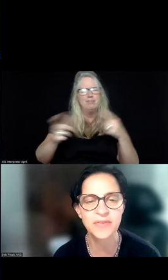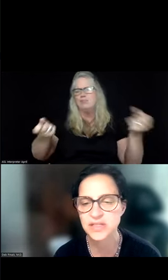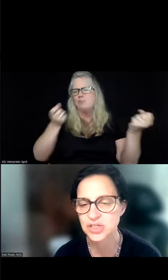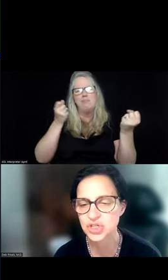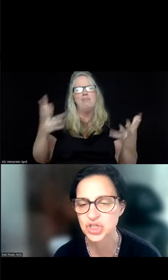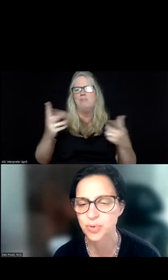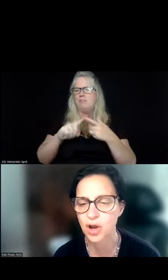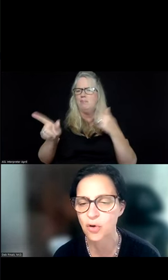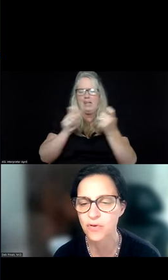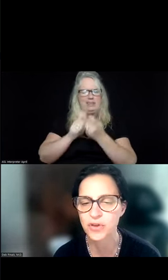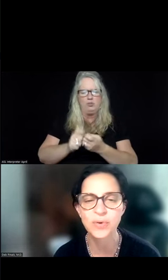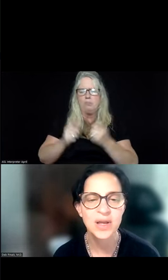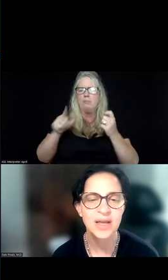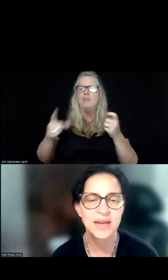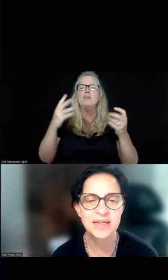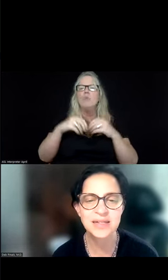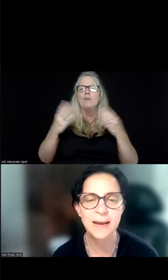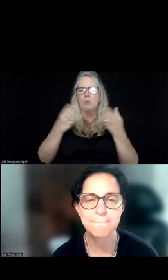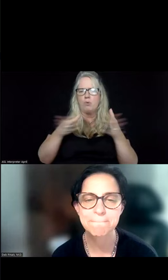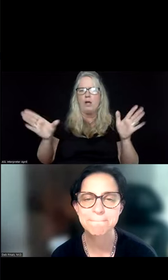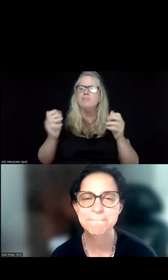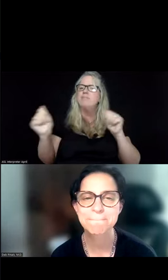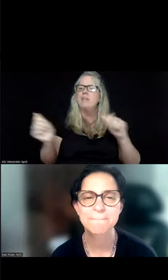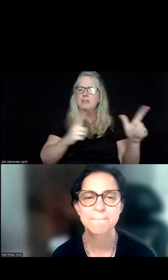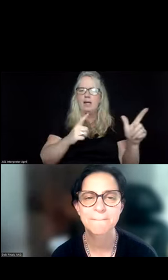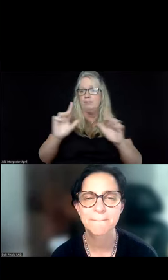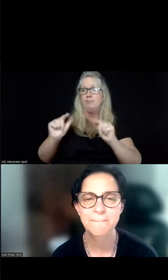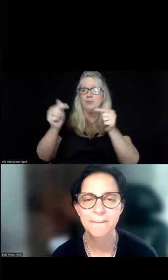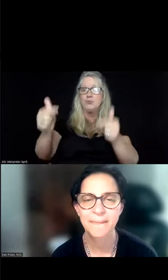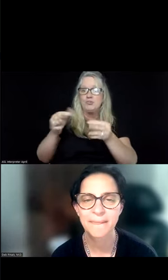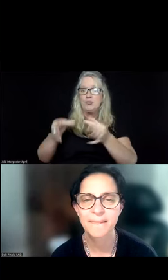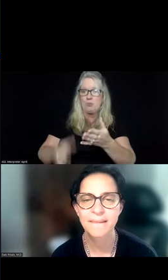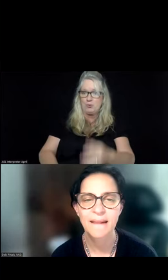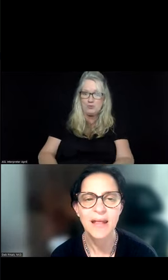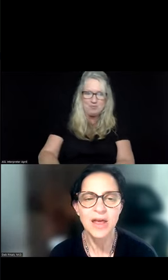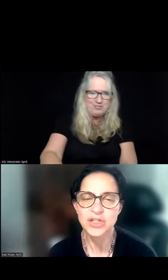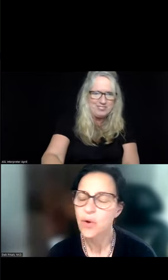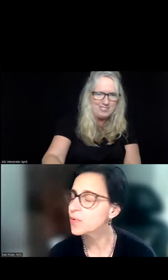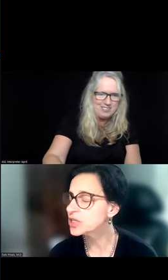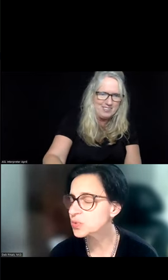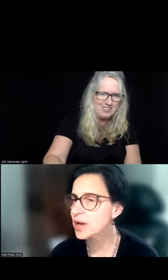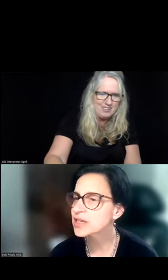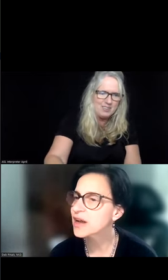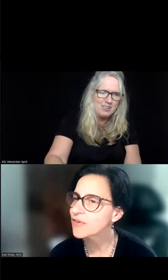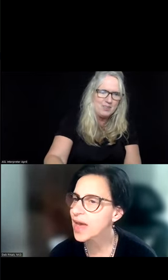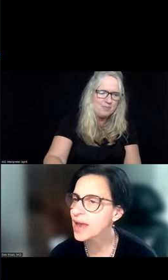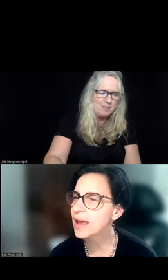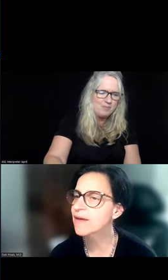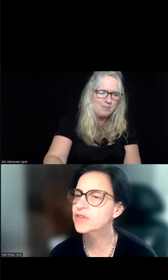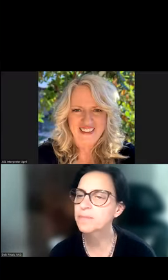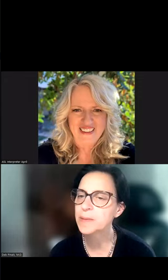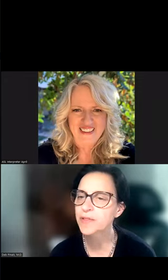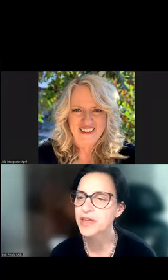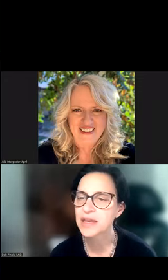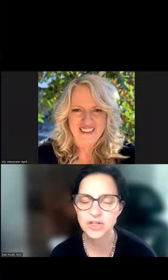behind this. This is just a broad overview. Next slide. Next slide. So I really just wanted to cover that,